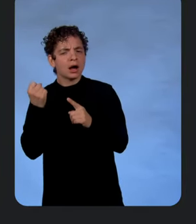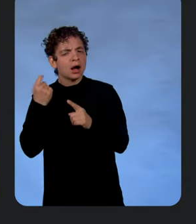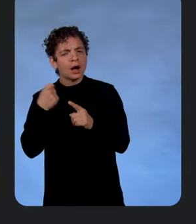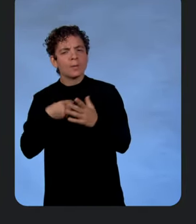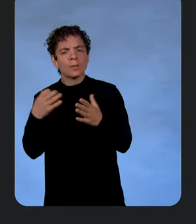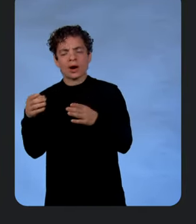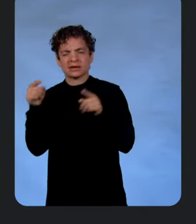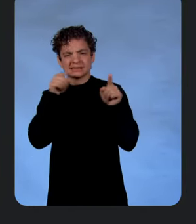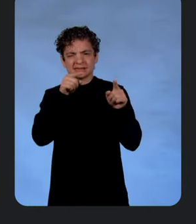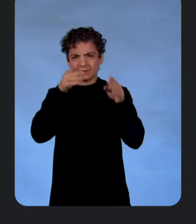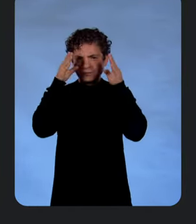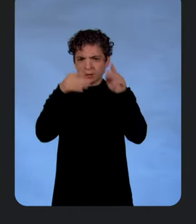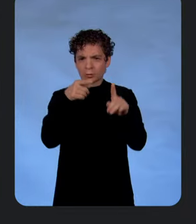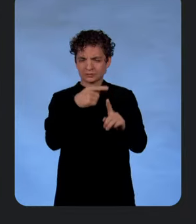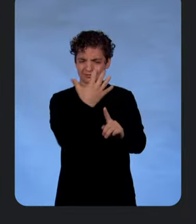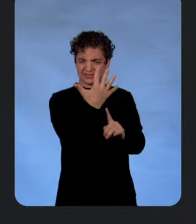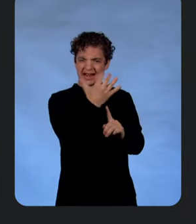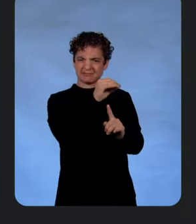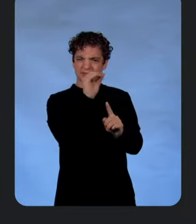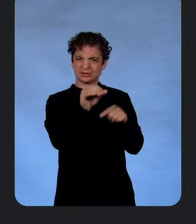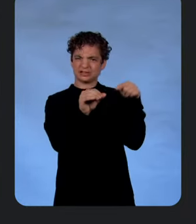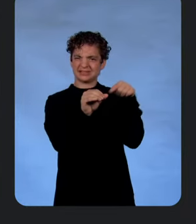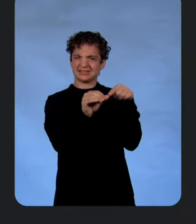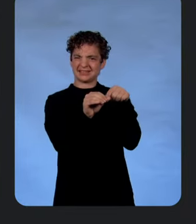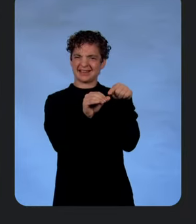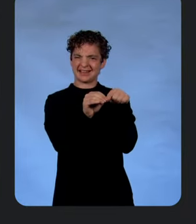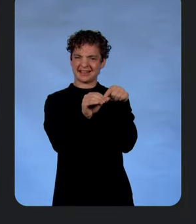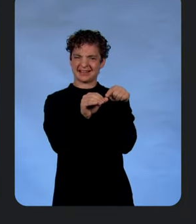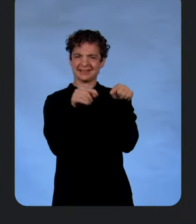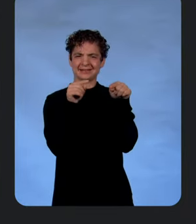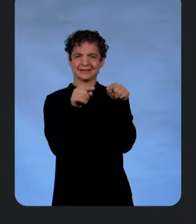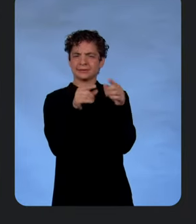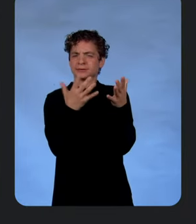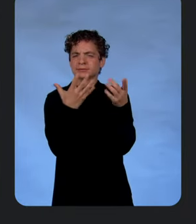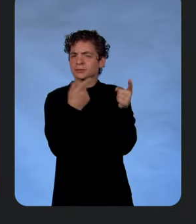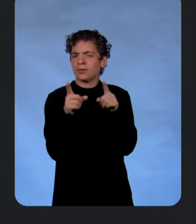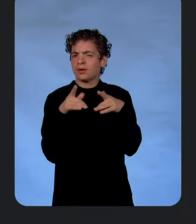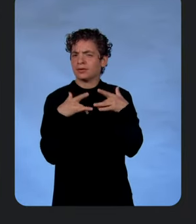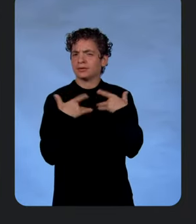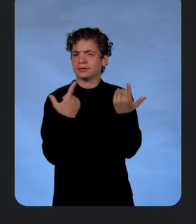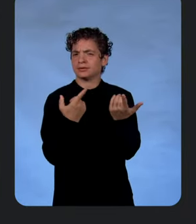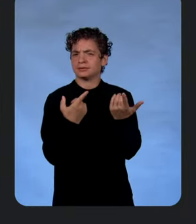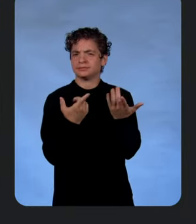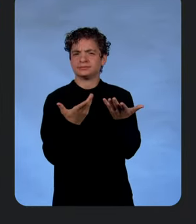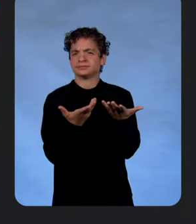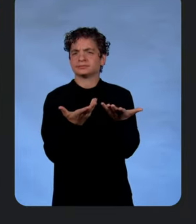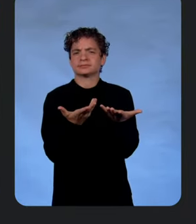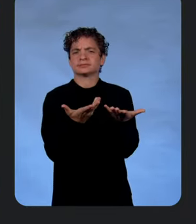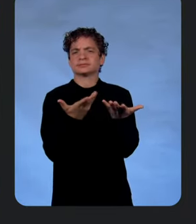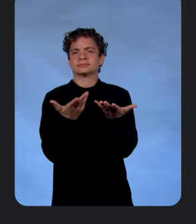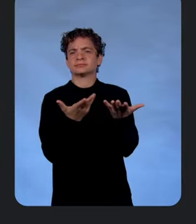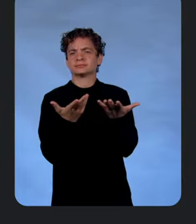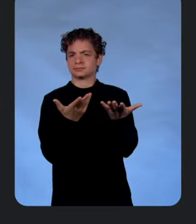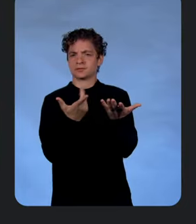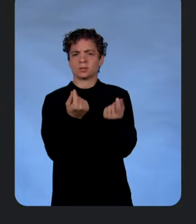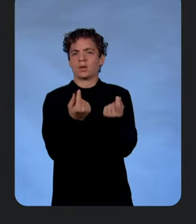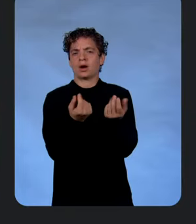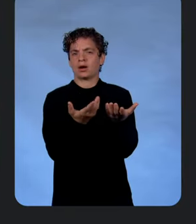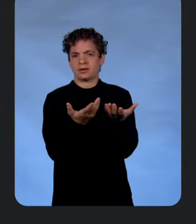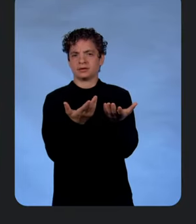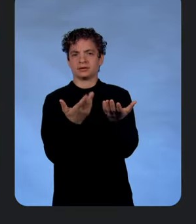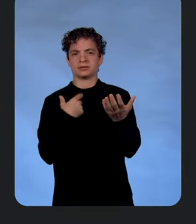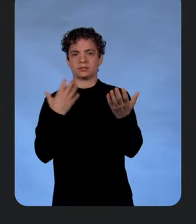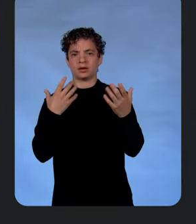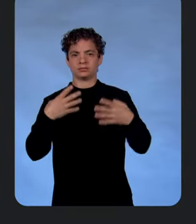But I would like to understand the remaining 4.4%. What's going on? So